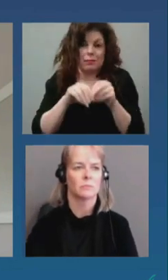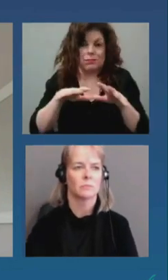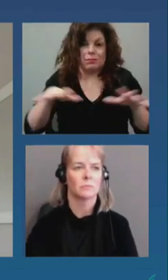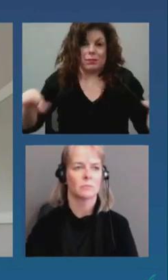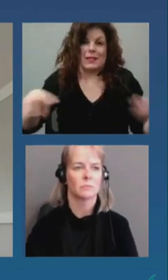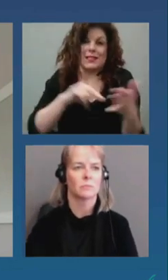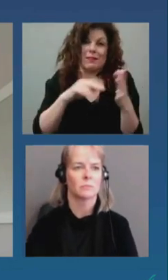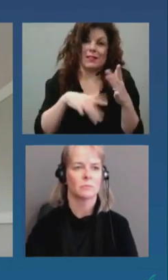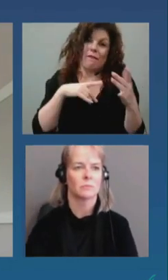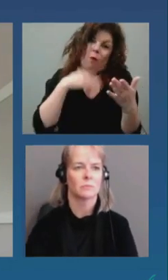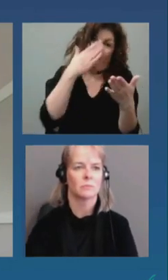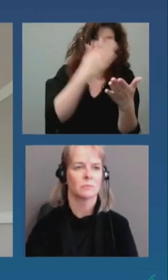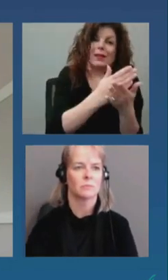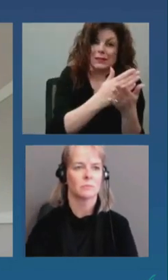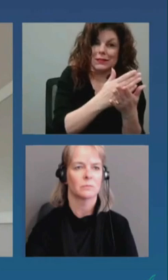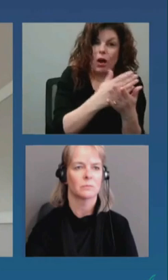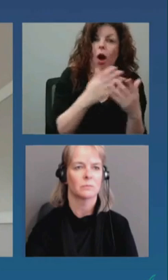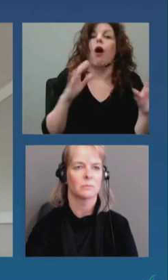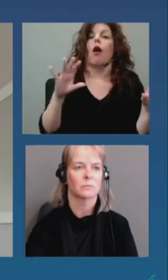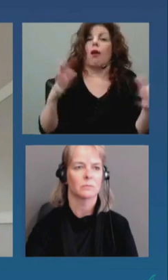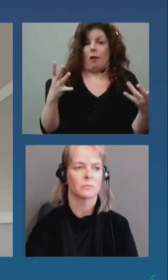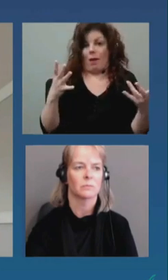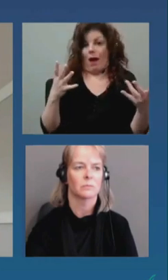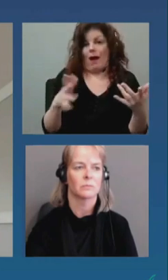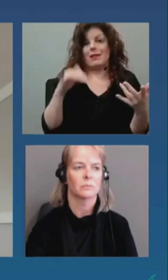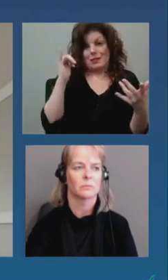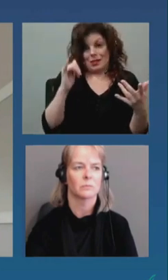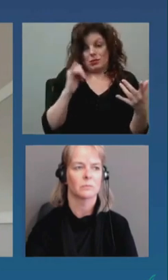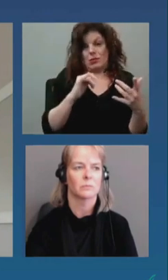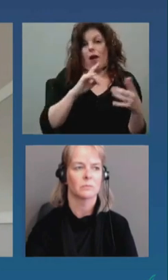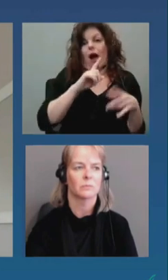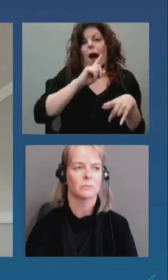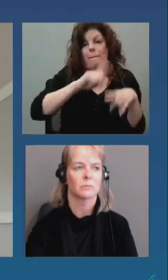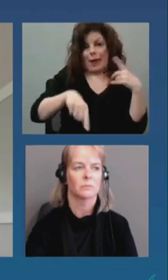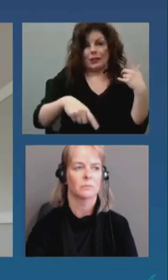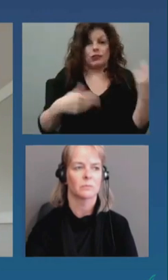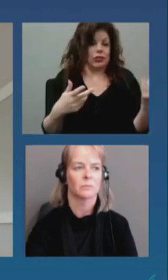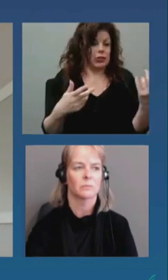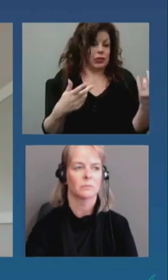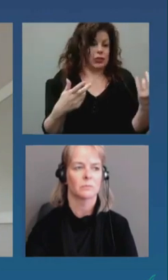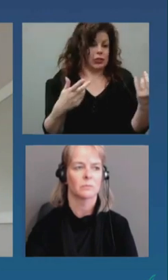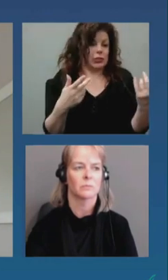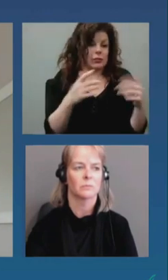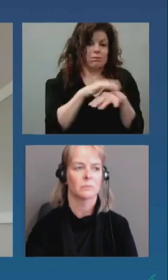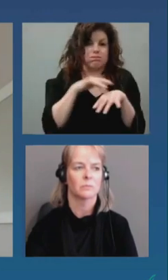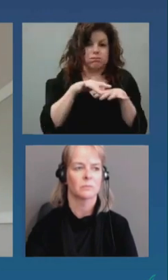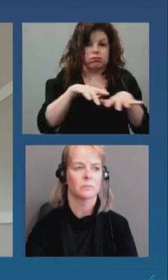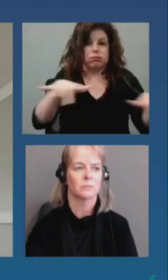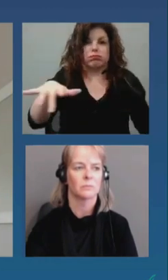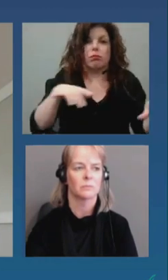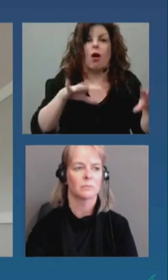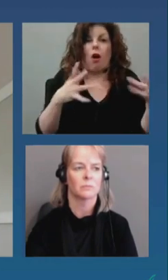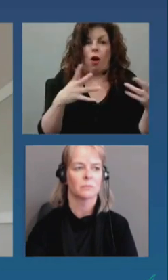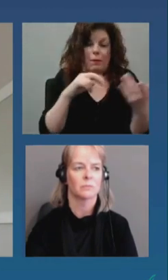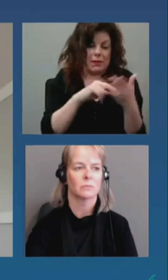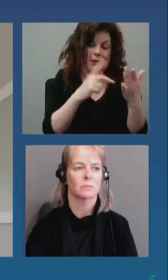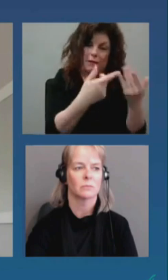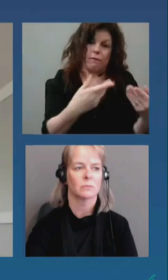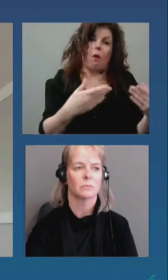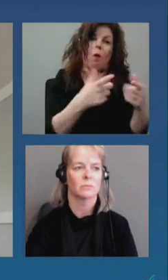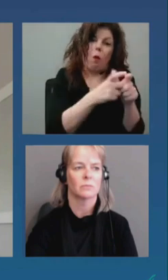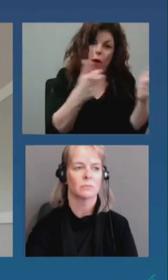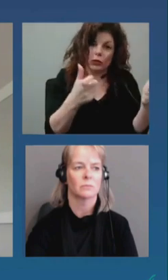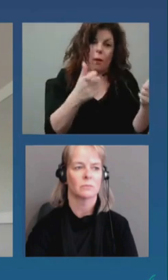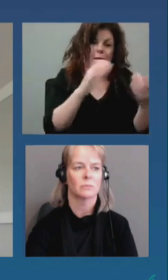transmission par limiter le nombre des entreprises ouvertes et concentrer